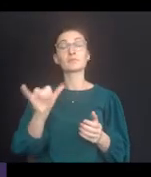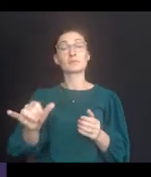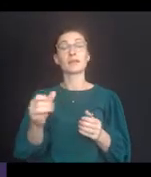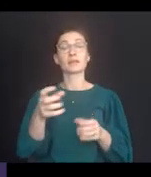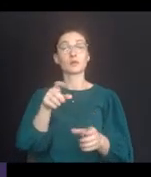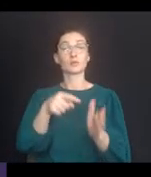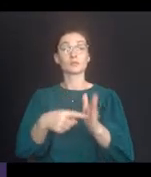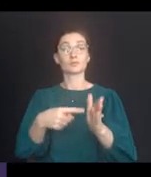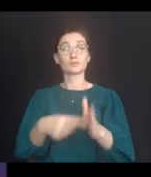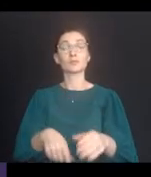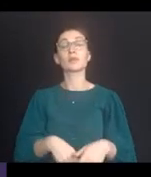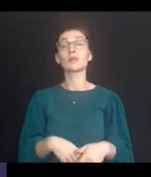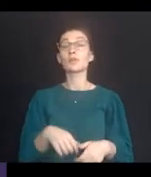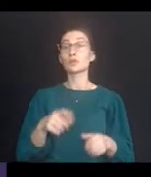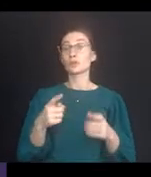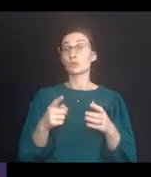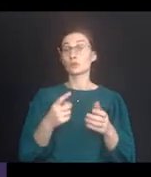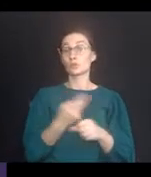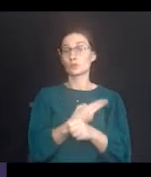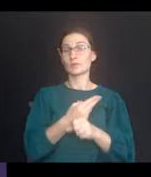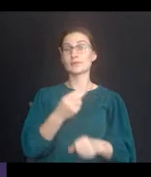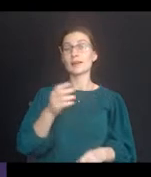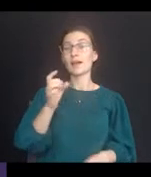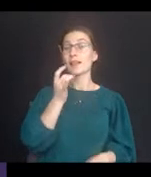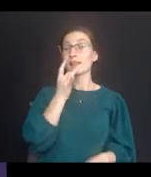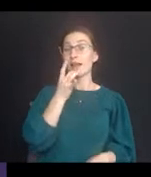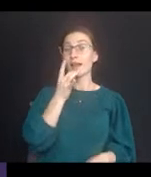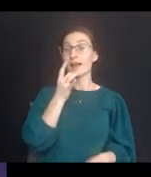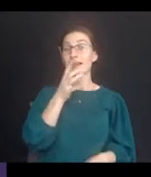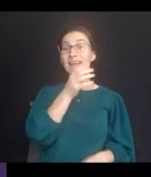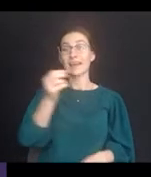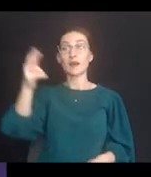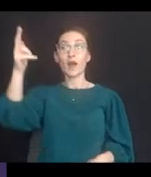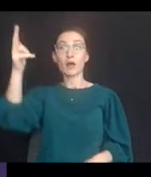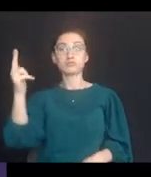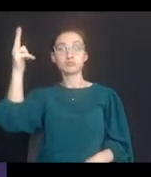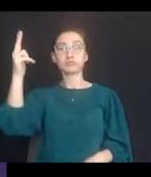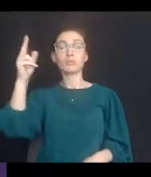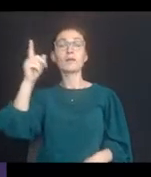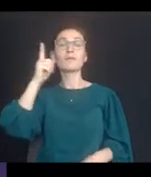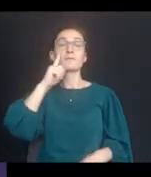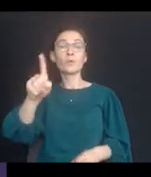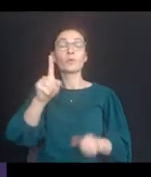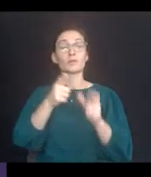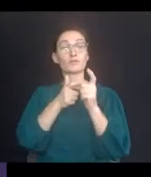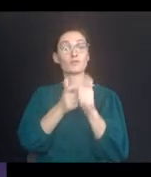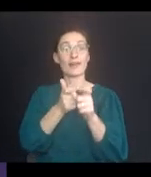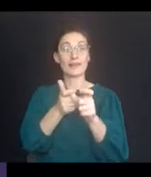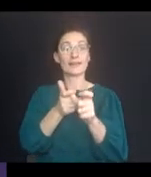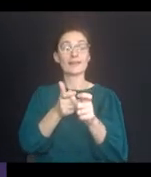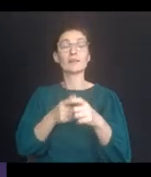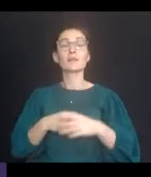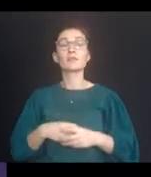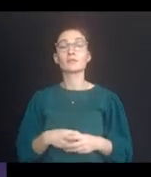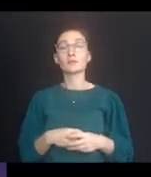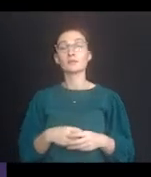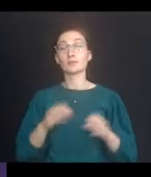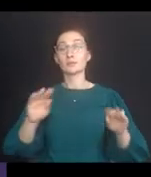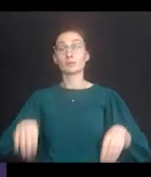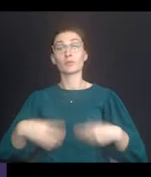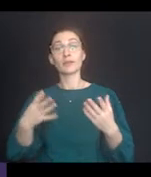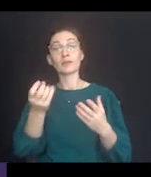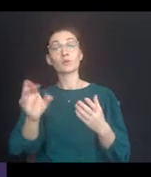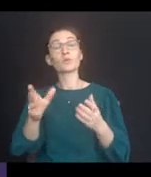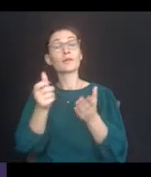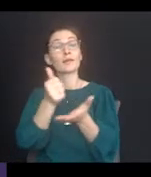using a light along with a starter pistol so that a runner with a hearing impairment can compete, providing for or